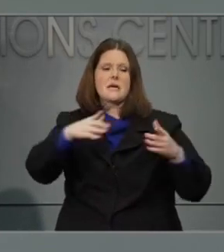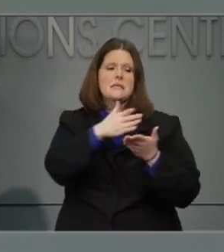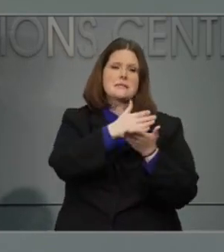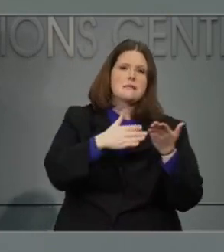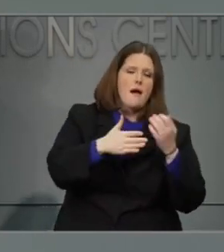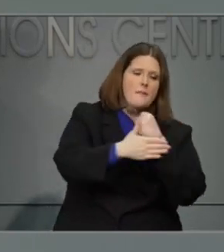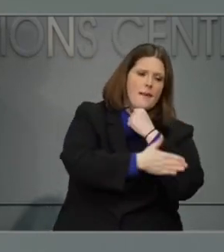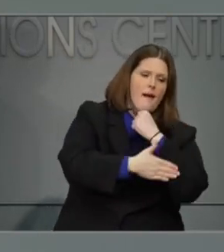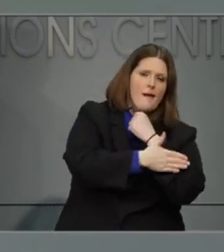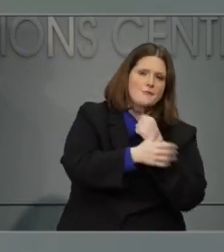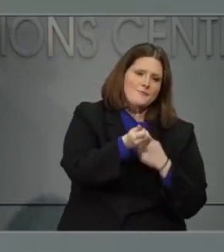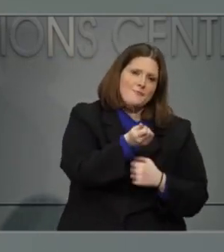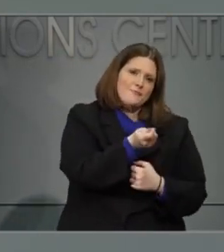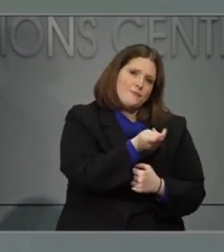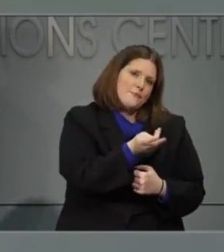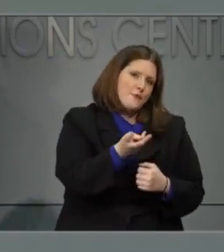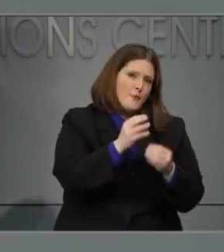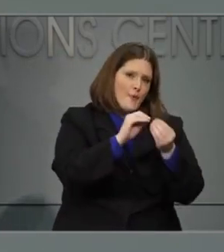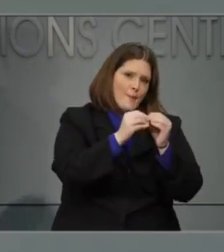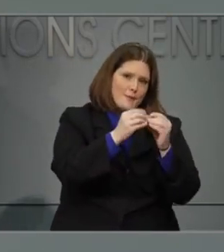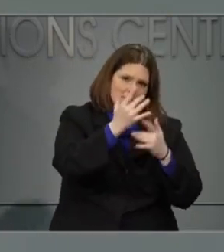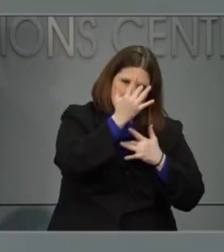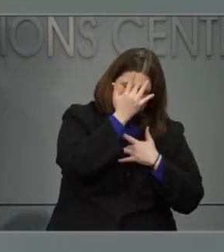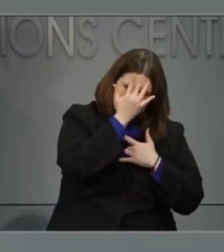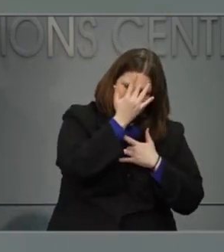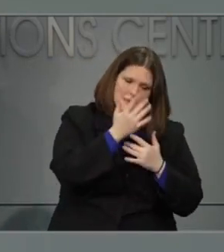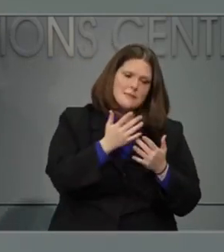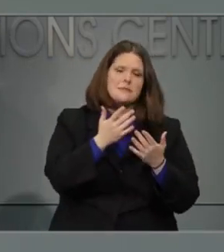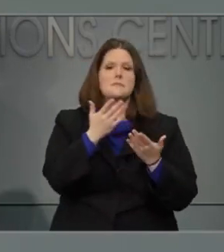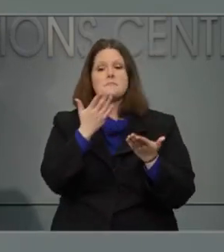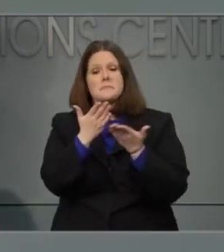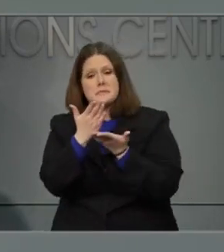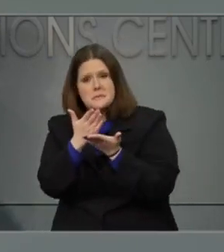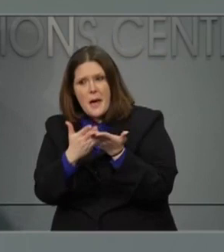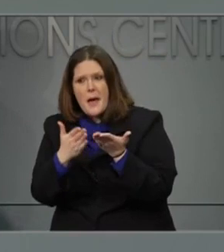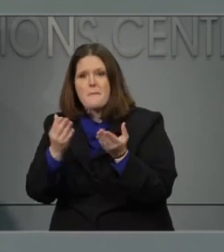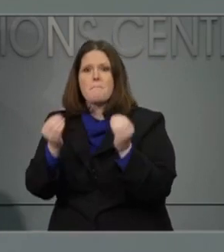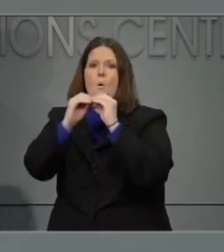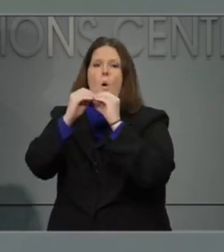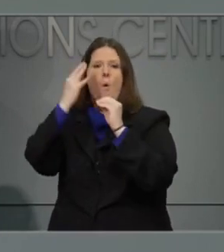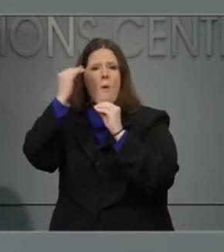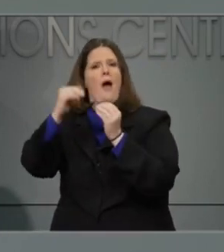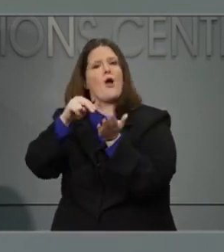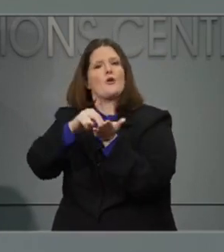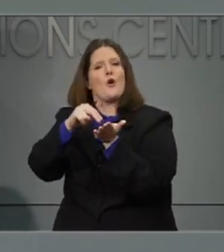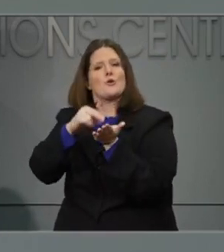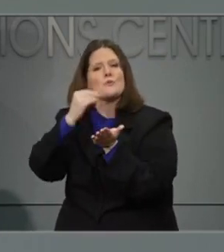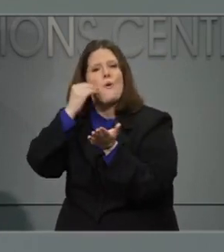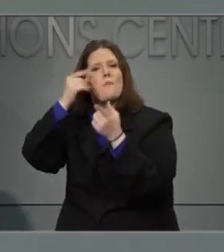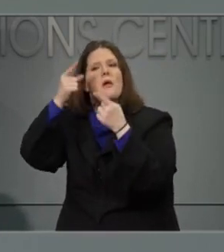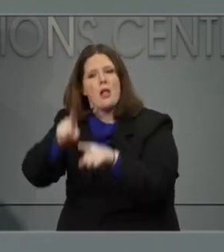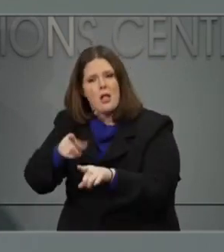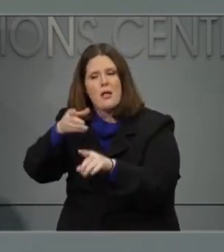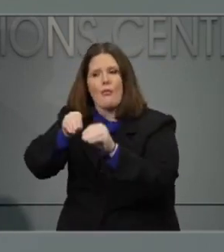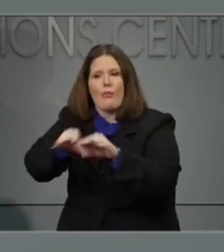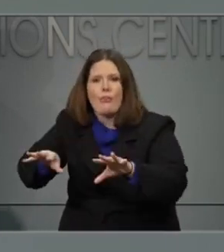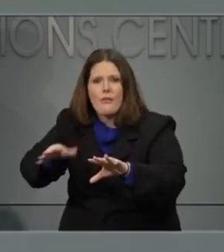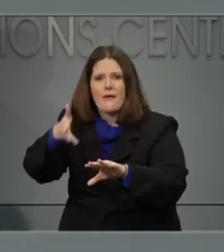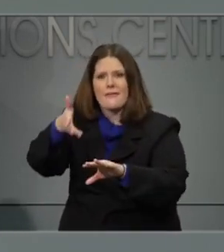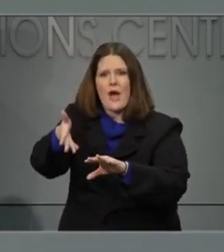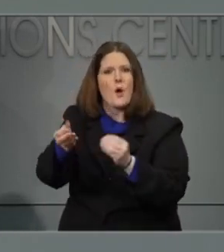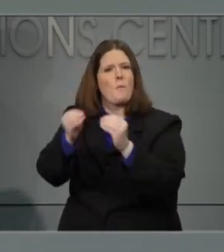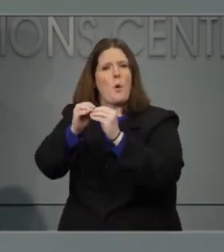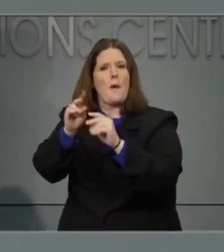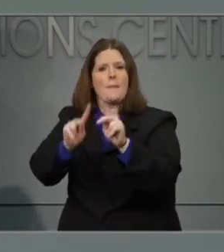hot spot due to either a nursing home outbreak or other that they're responding to so it stretches their resource and then they need some extra help